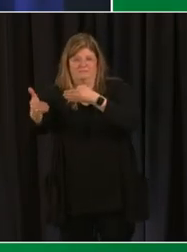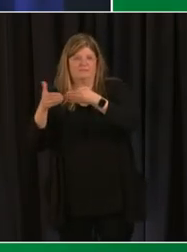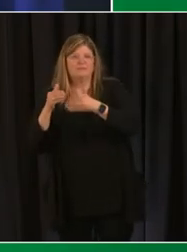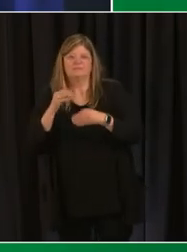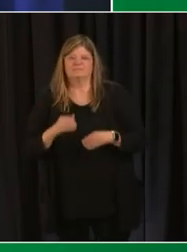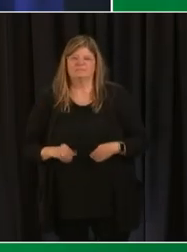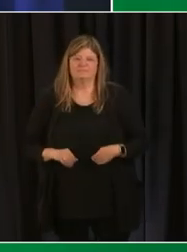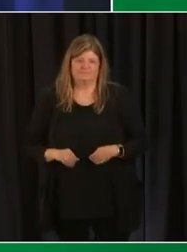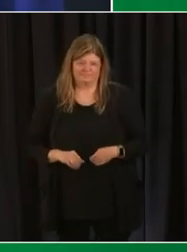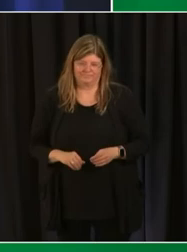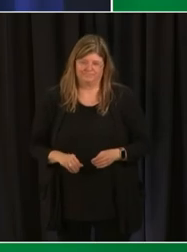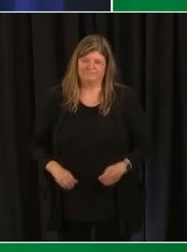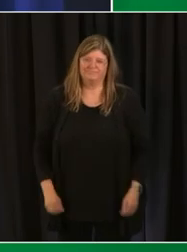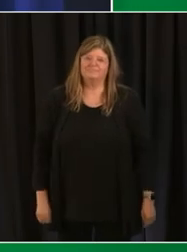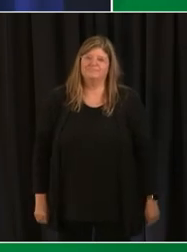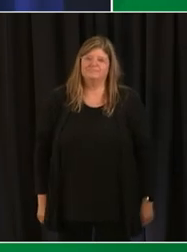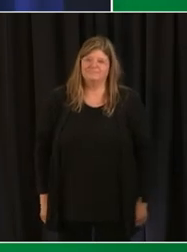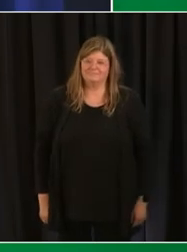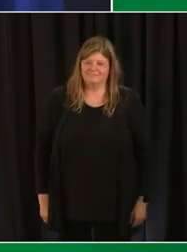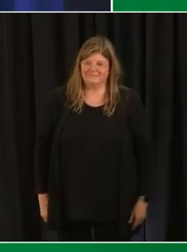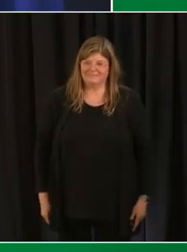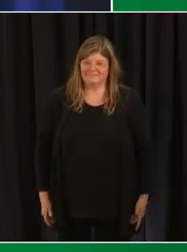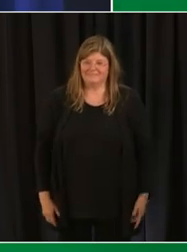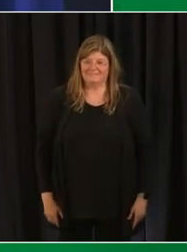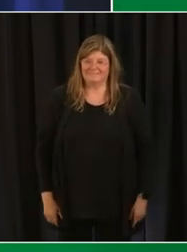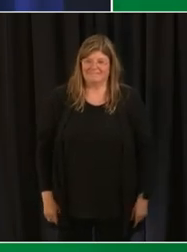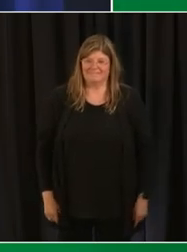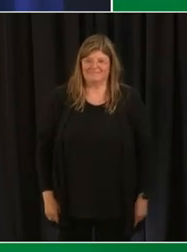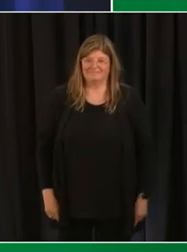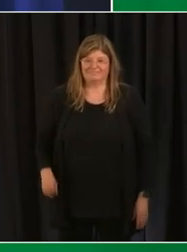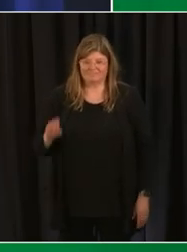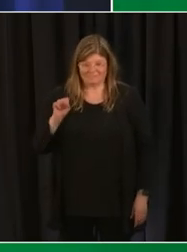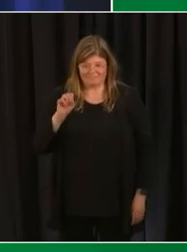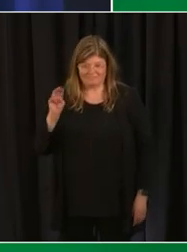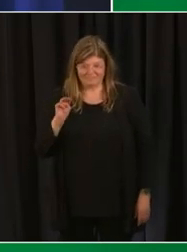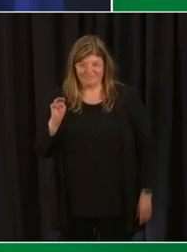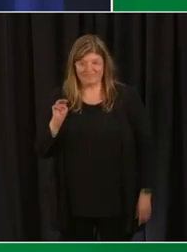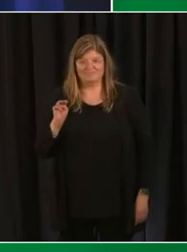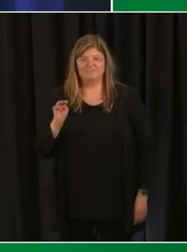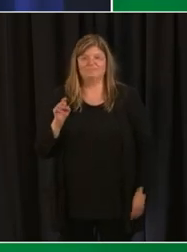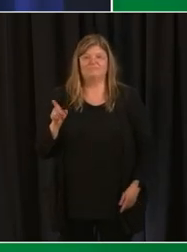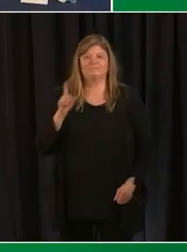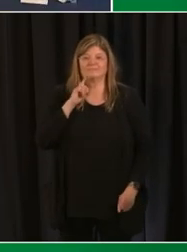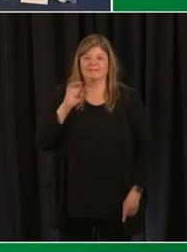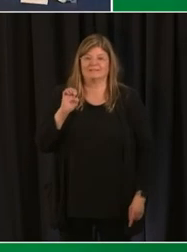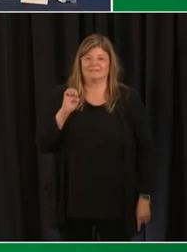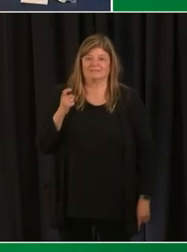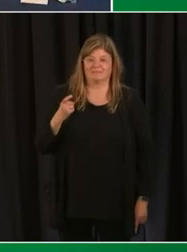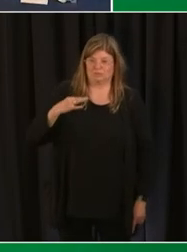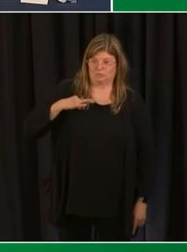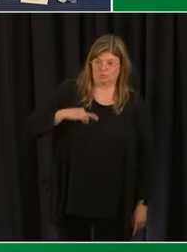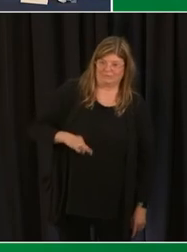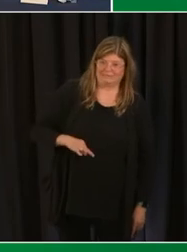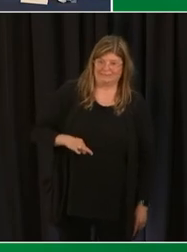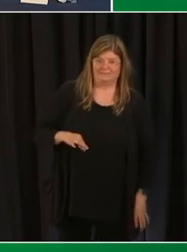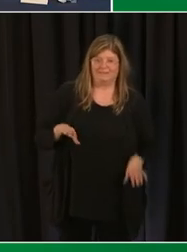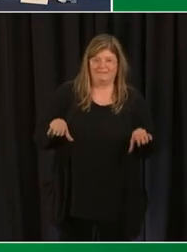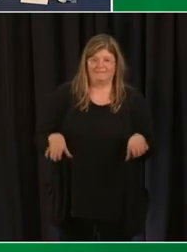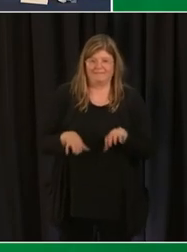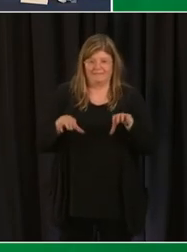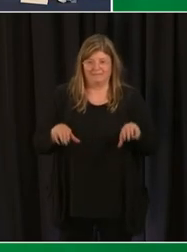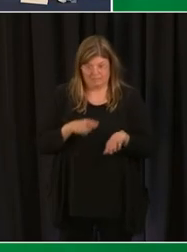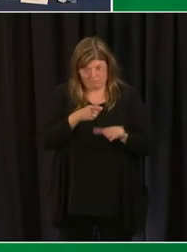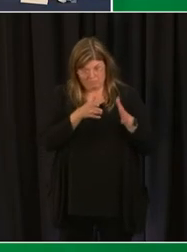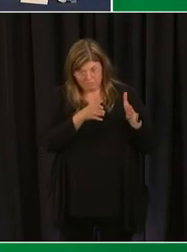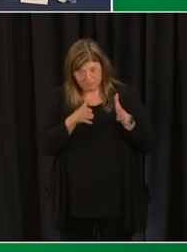so you uh lots of questions on social media regarding extracurriculars um we have some folks asking whether or not there's